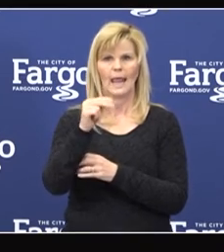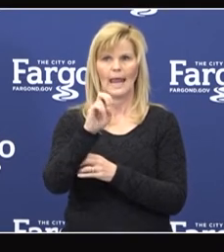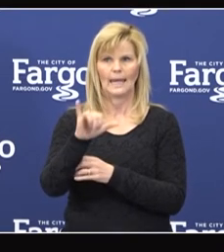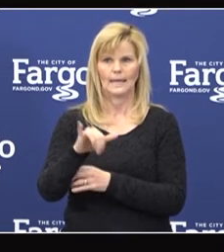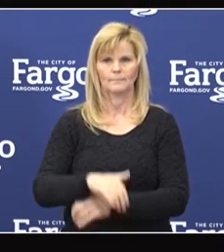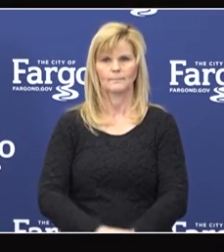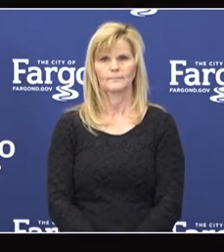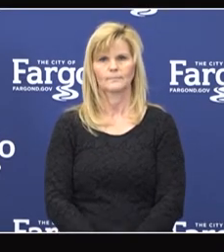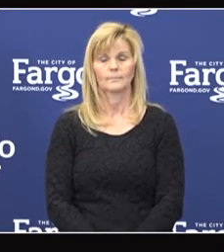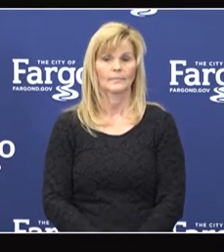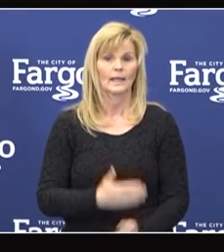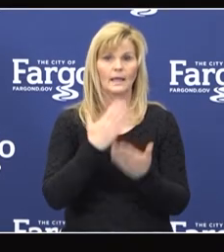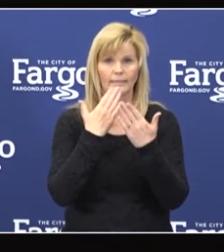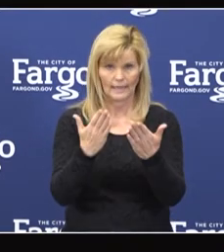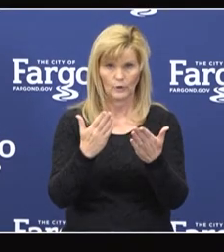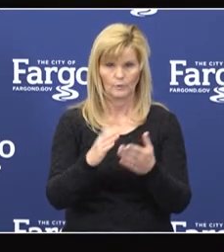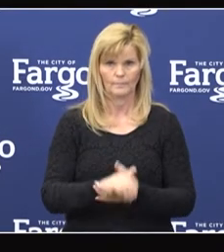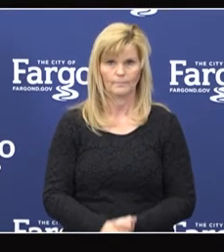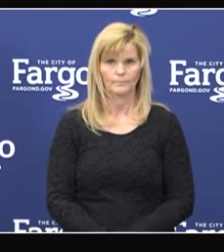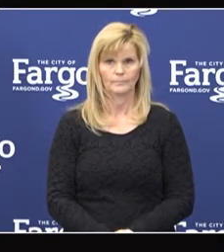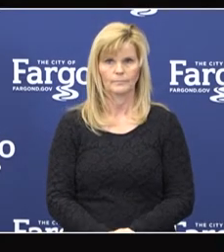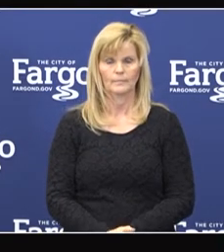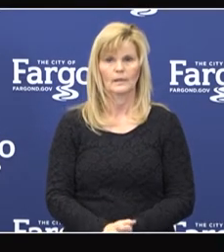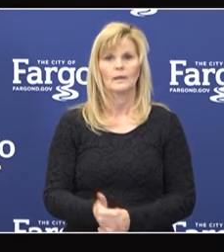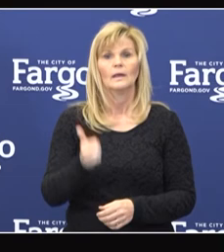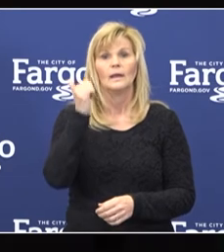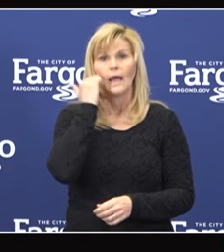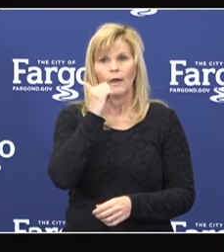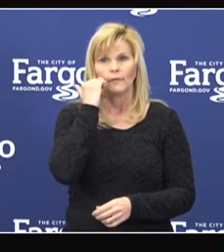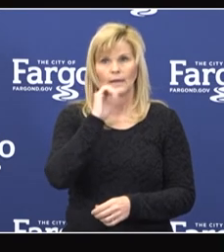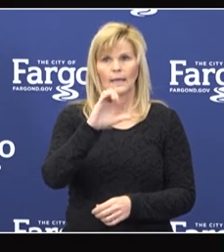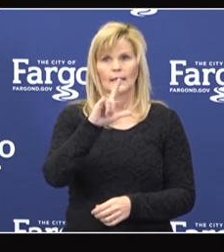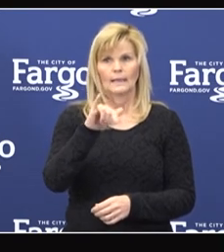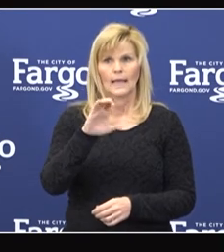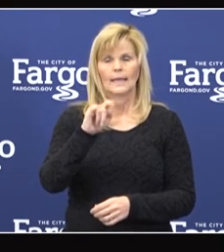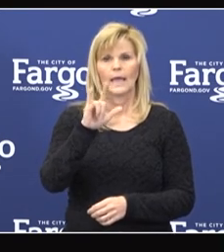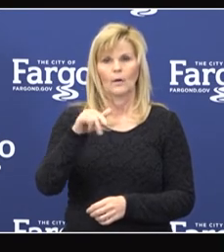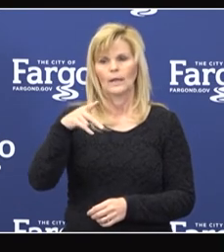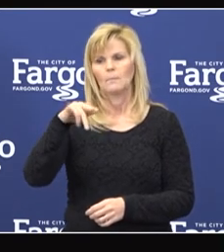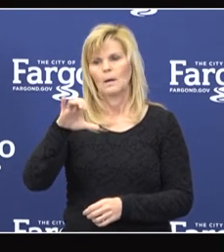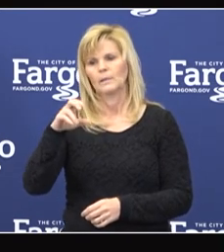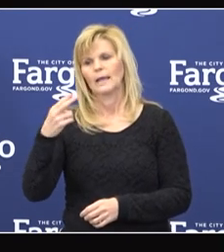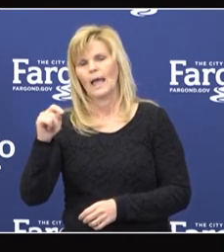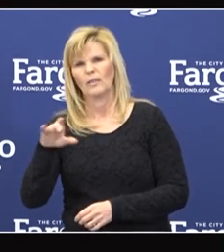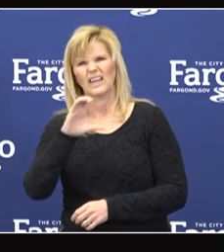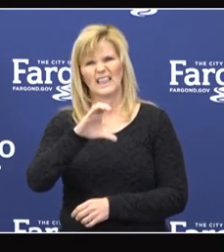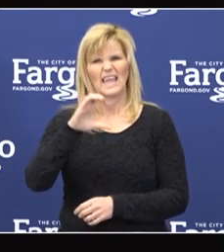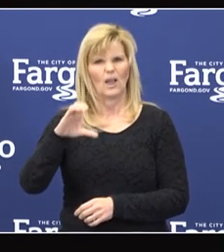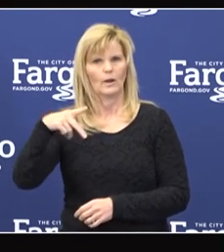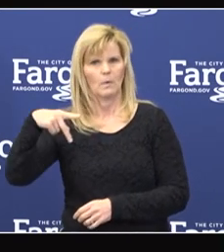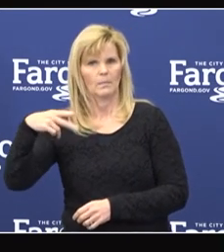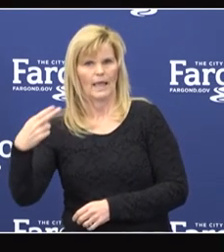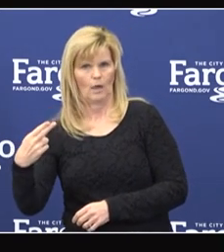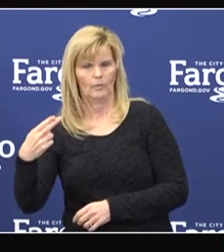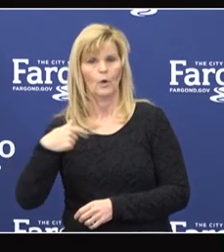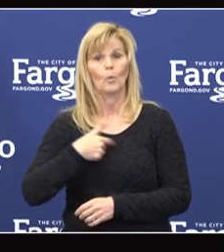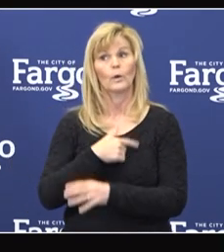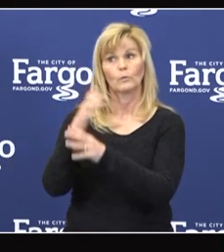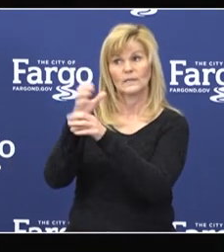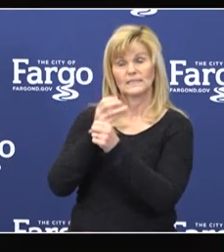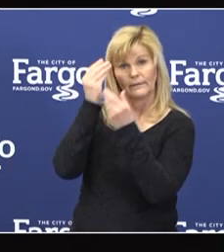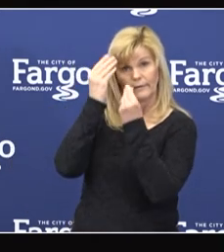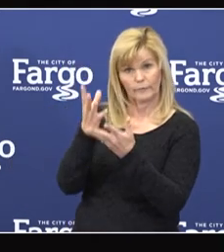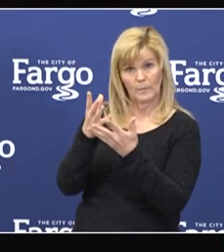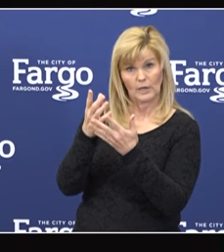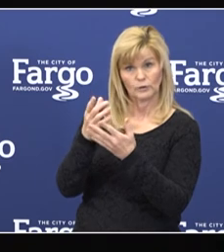Thank you, Mayor Mahoney. On a daily basis, Clay County Public Health receives information from the Minnesota Department of Health regarding